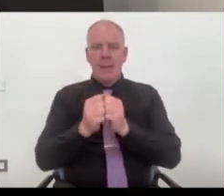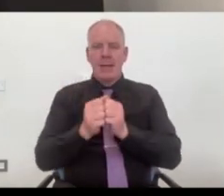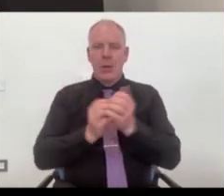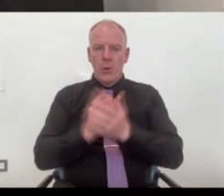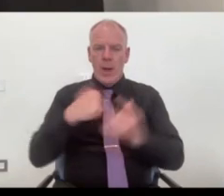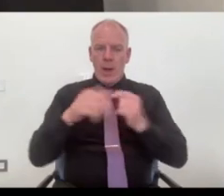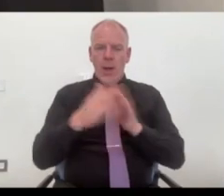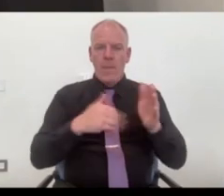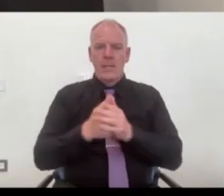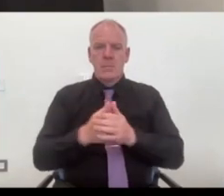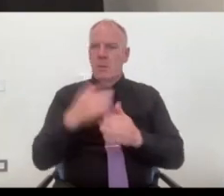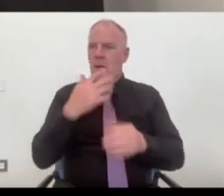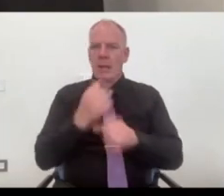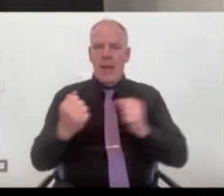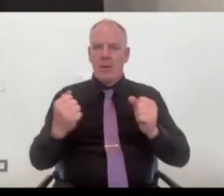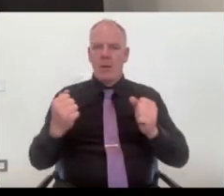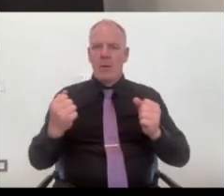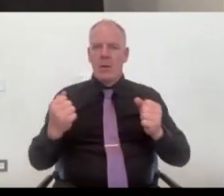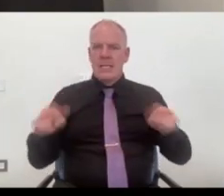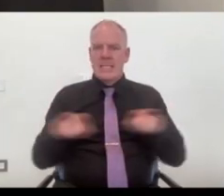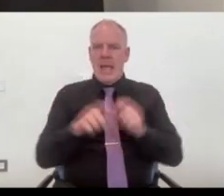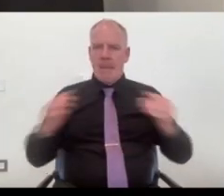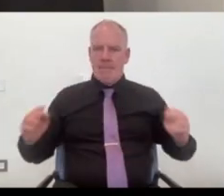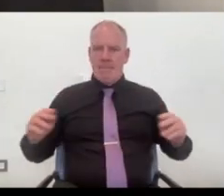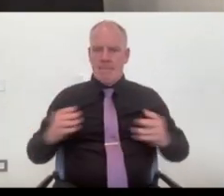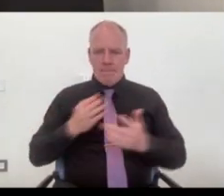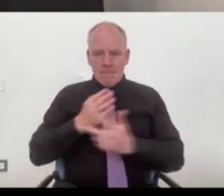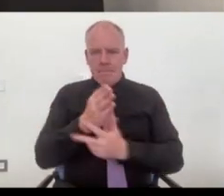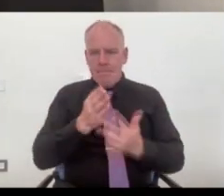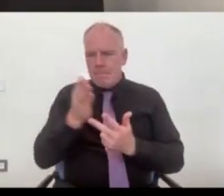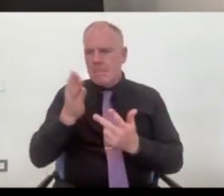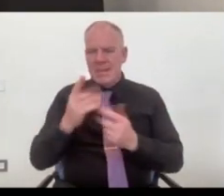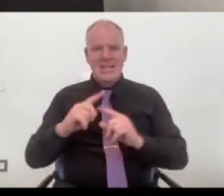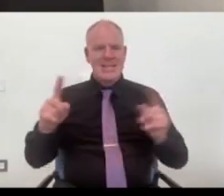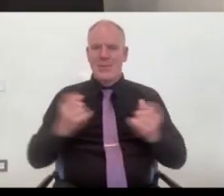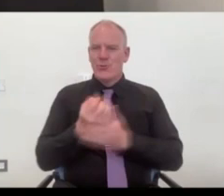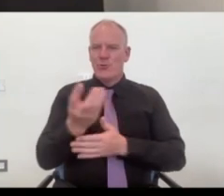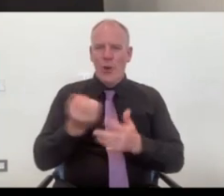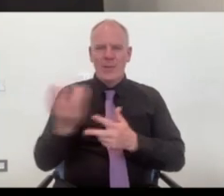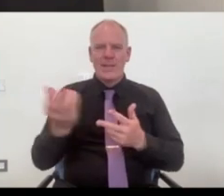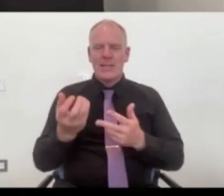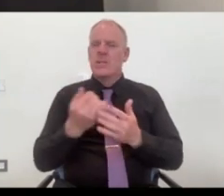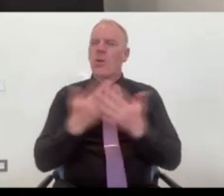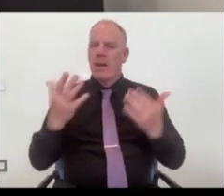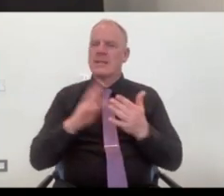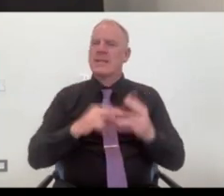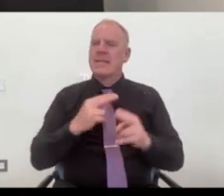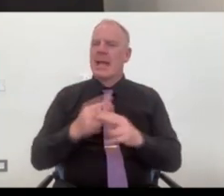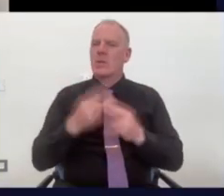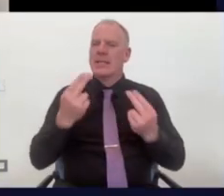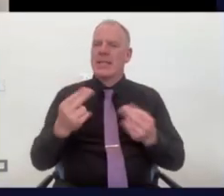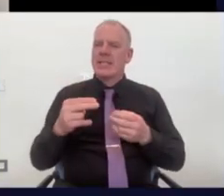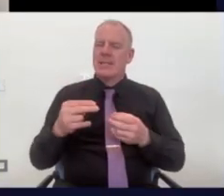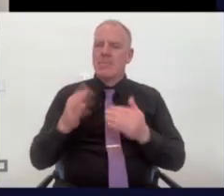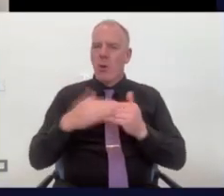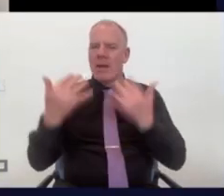no, we've never kind of come up along the same path and had the same story. So there's, gaps there that need to be filled as well. So